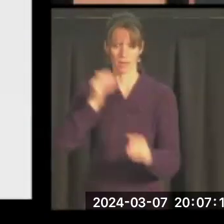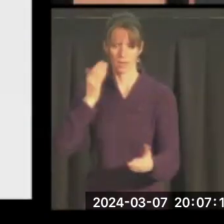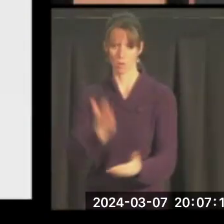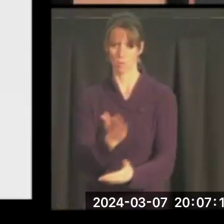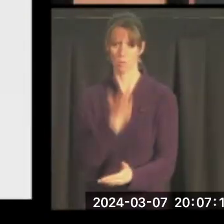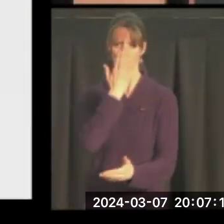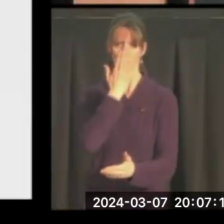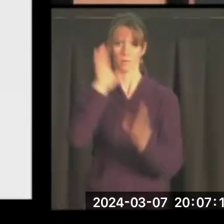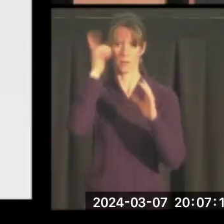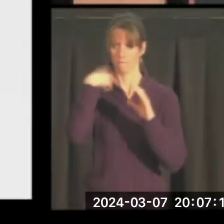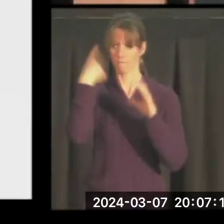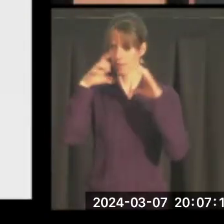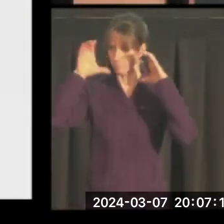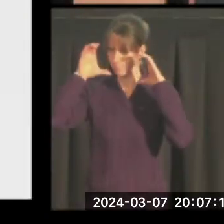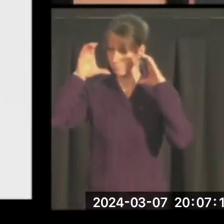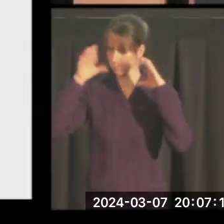will give you some sense.